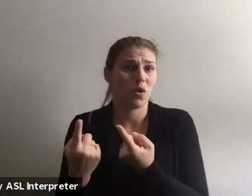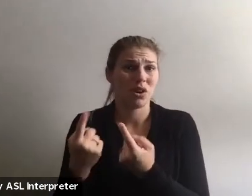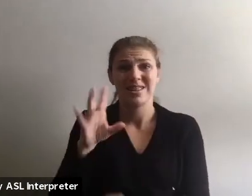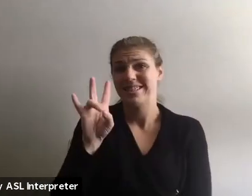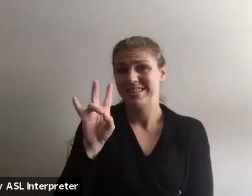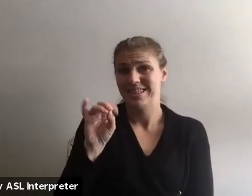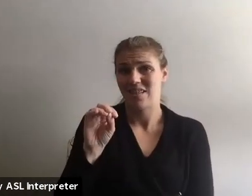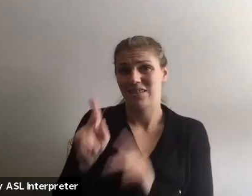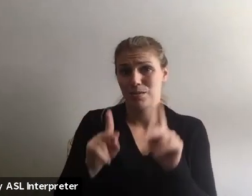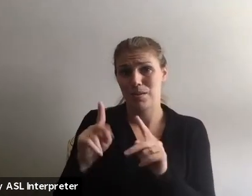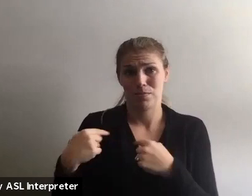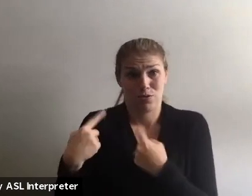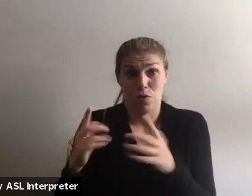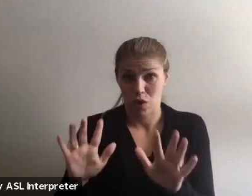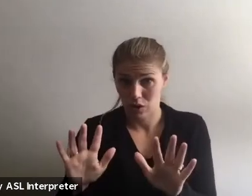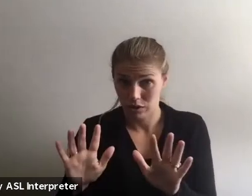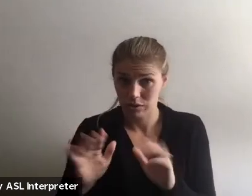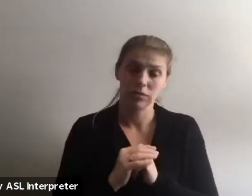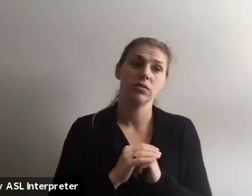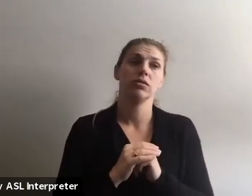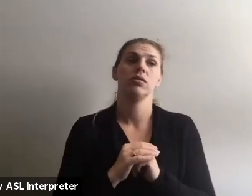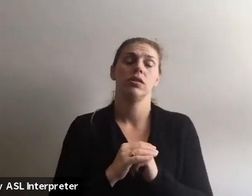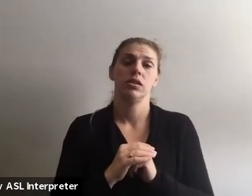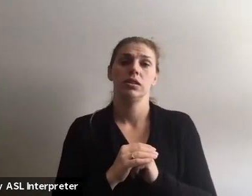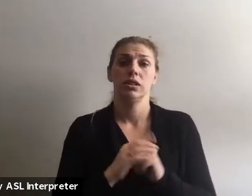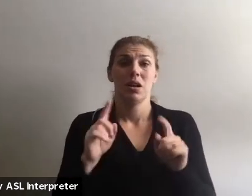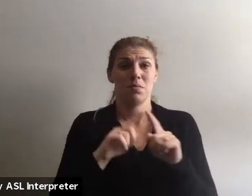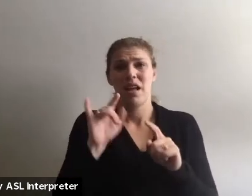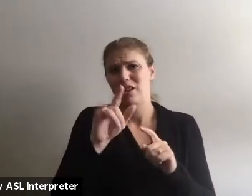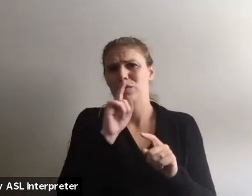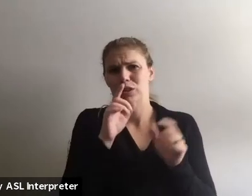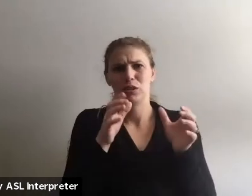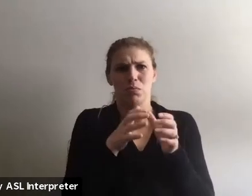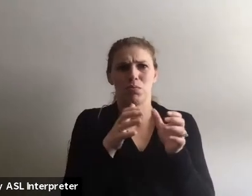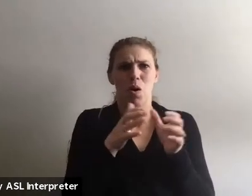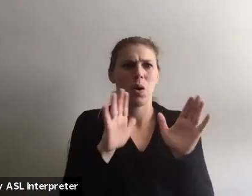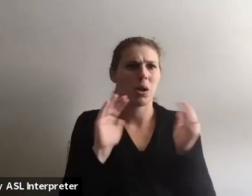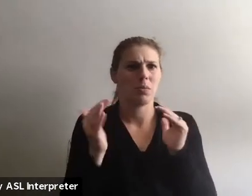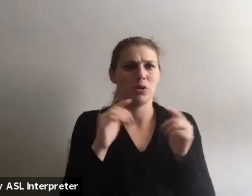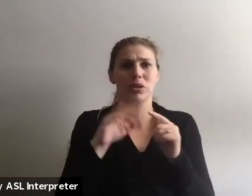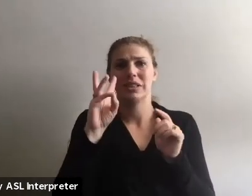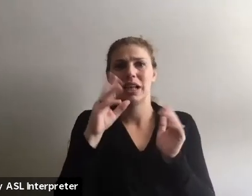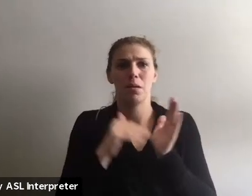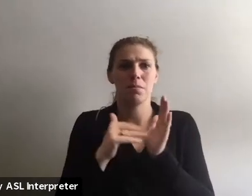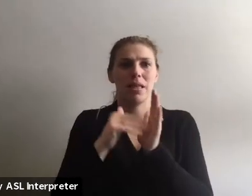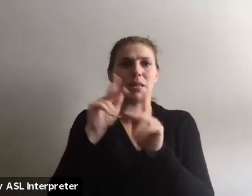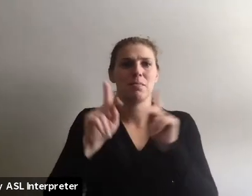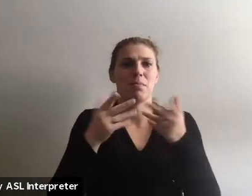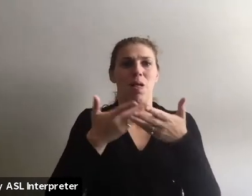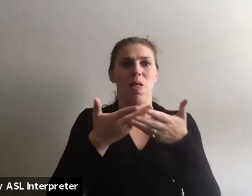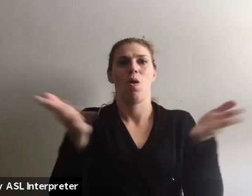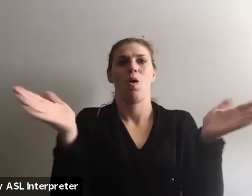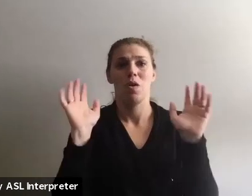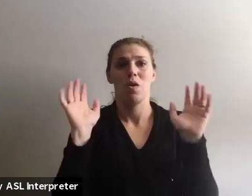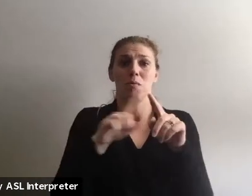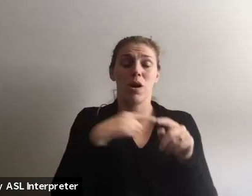people so far. Um, but that, and that's very small in comparison to the 6 million Hoosiers we serve, but starting